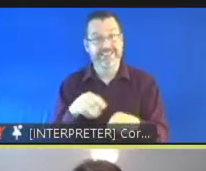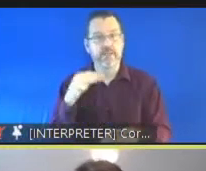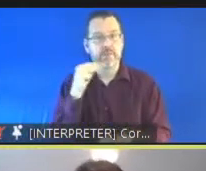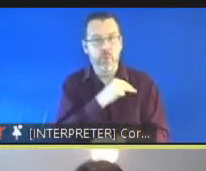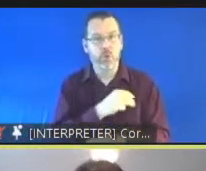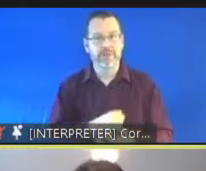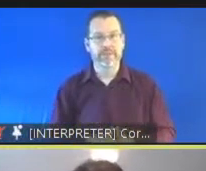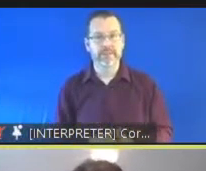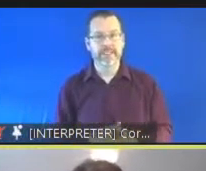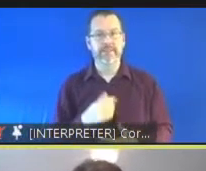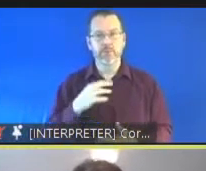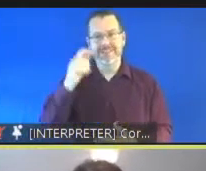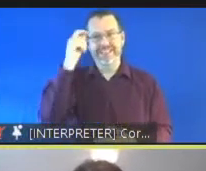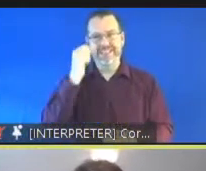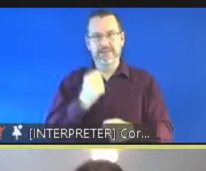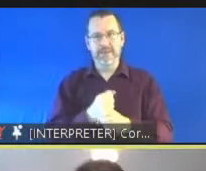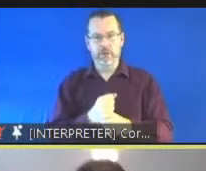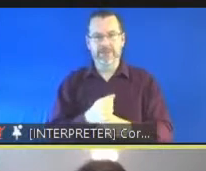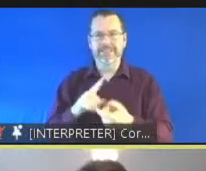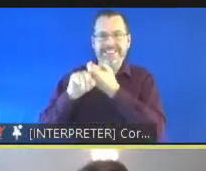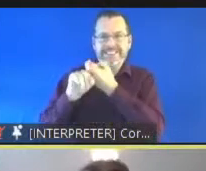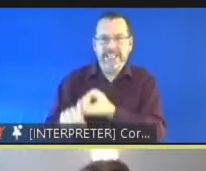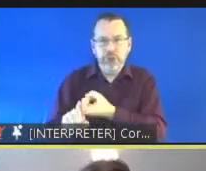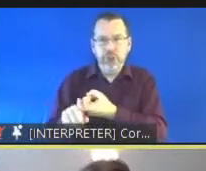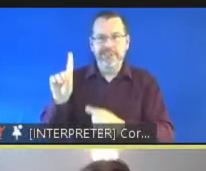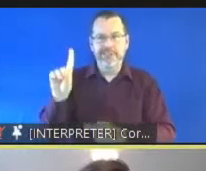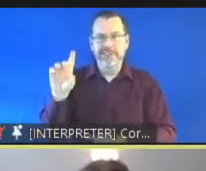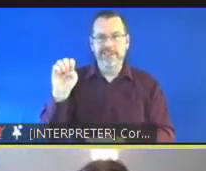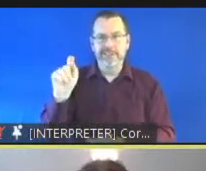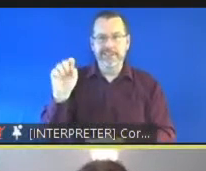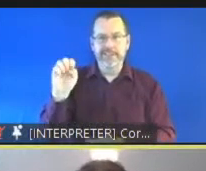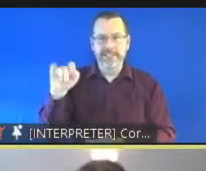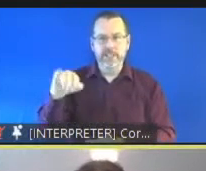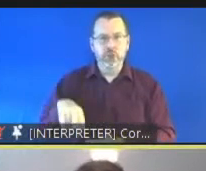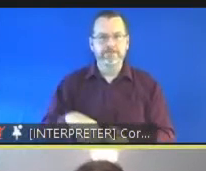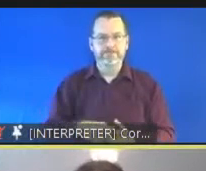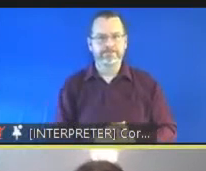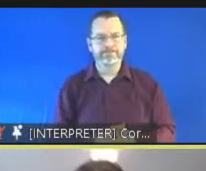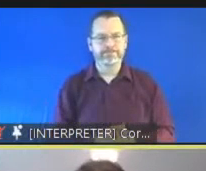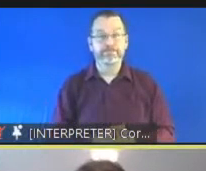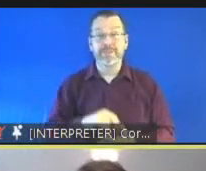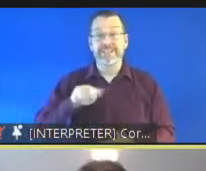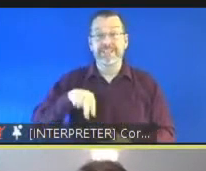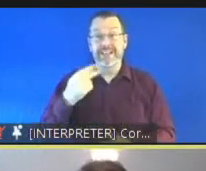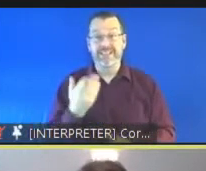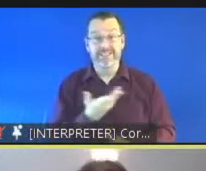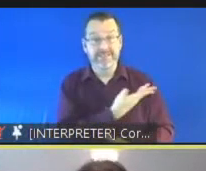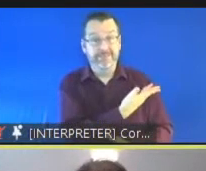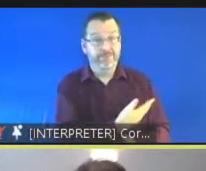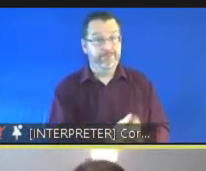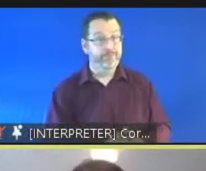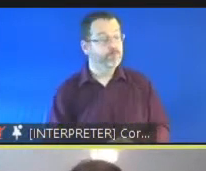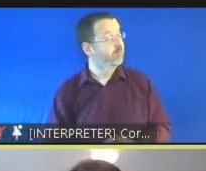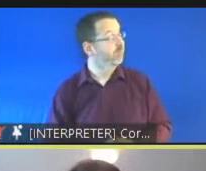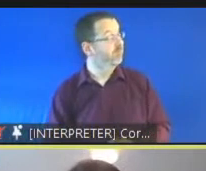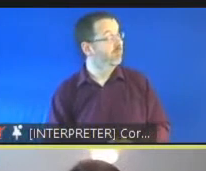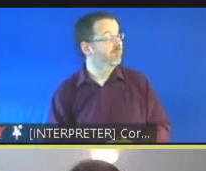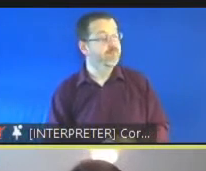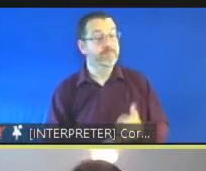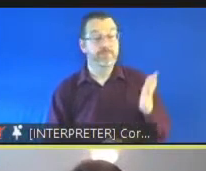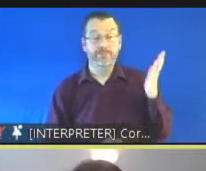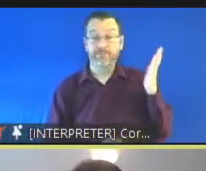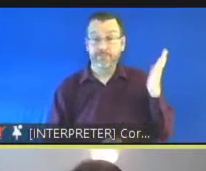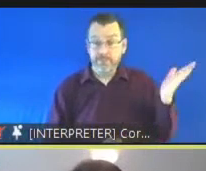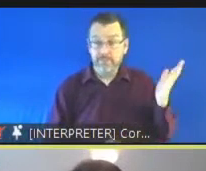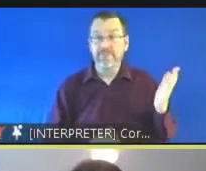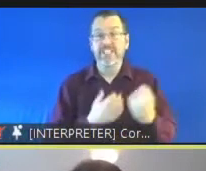on the issue of detention on the next slide i've just really drawn attention to the guidelines on child